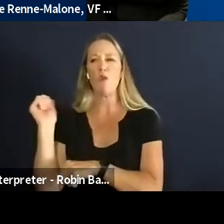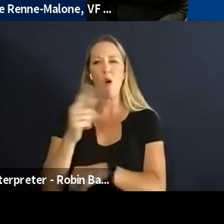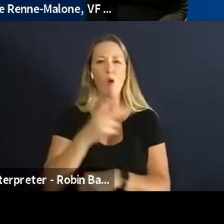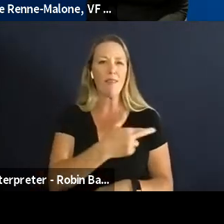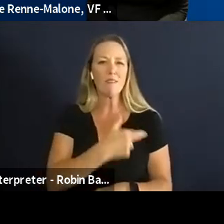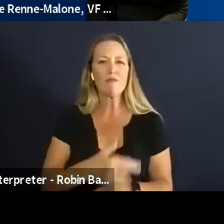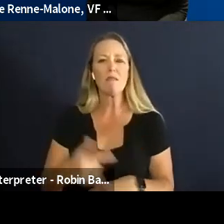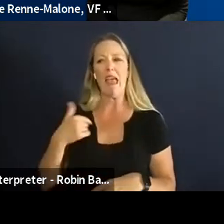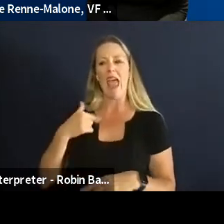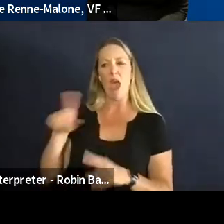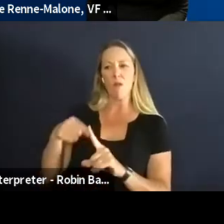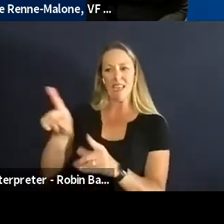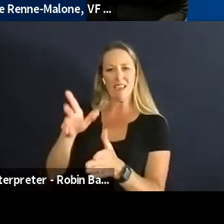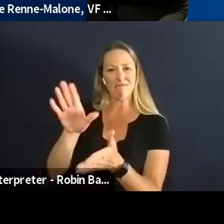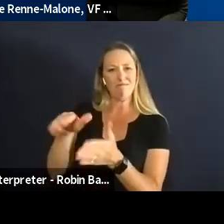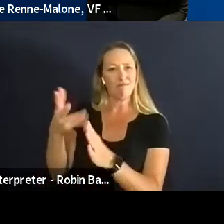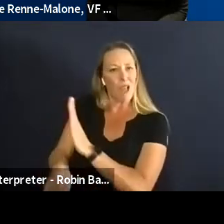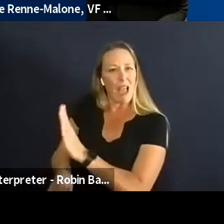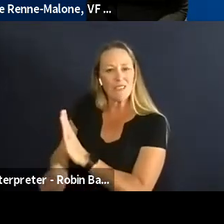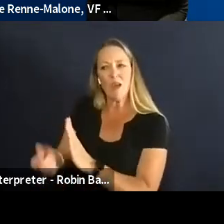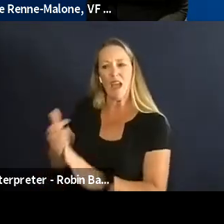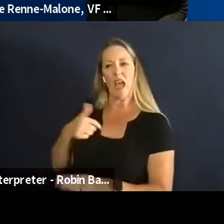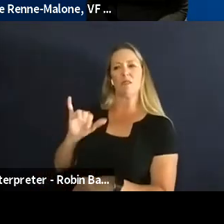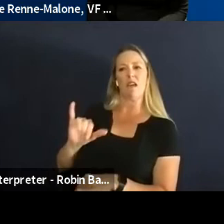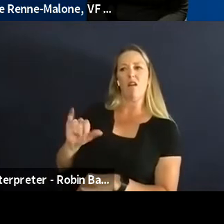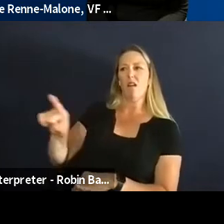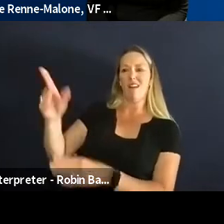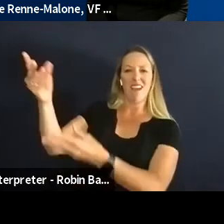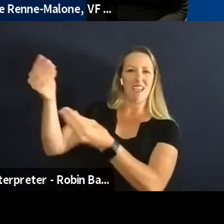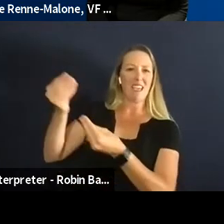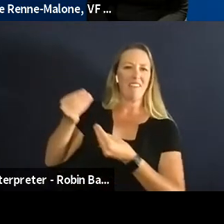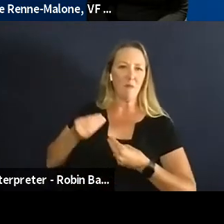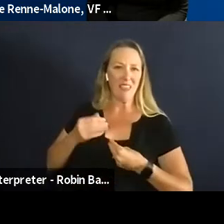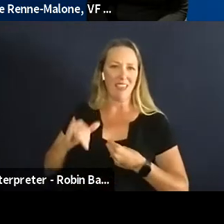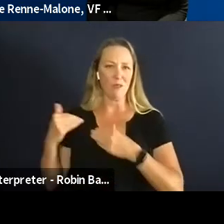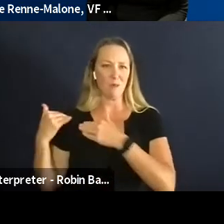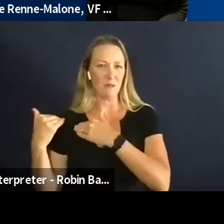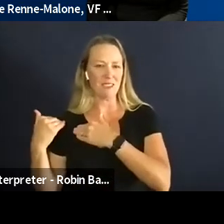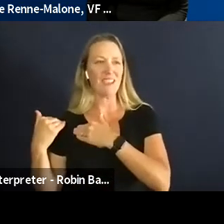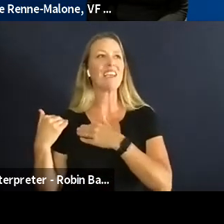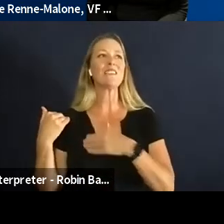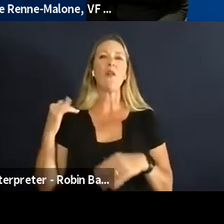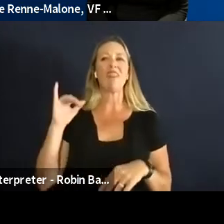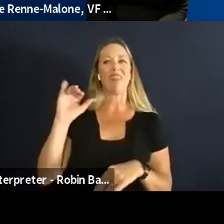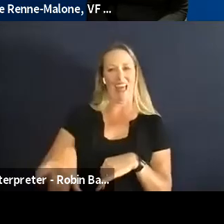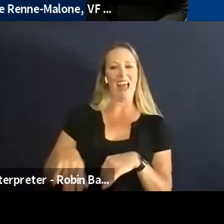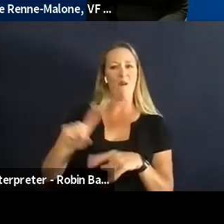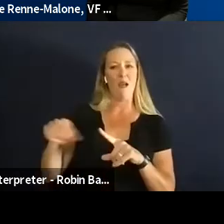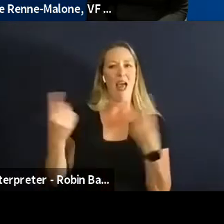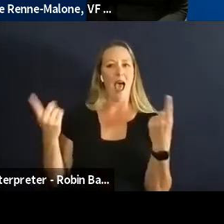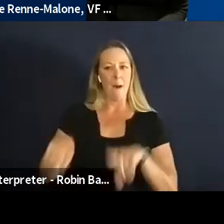that was left to me and that that's really when I started um just kind of my mission trying to